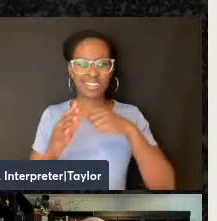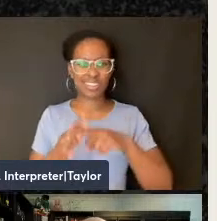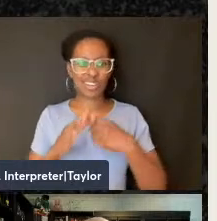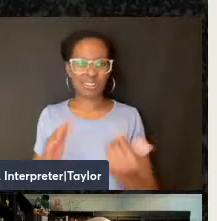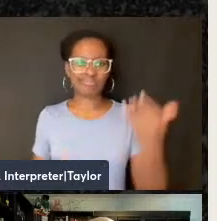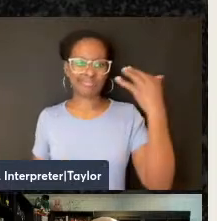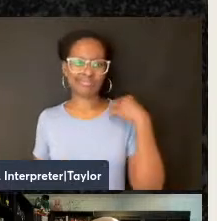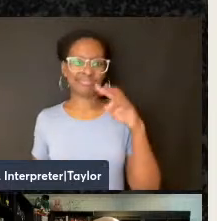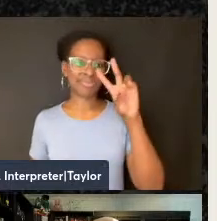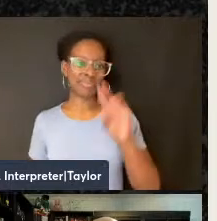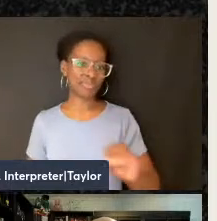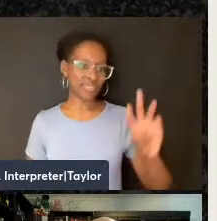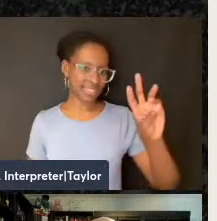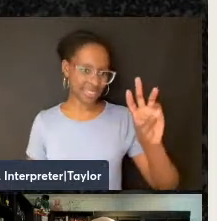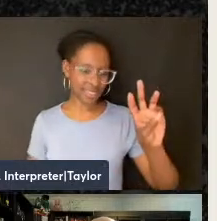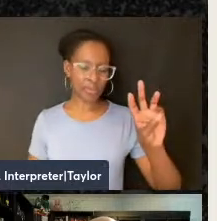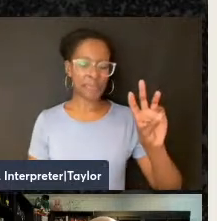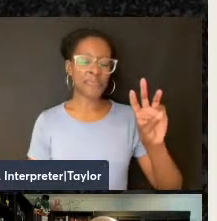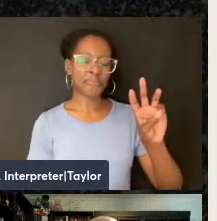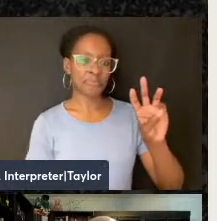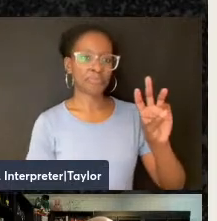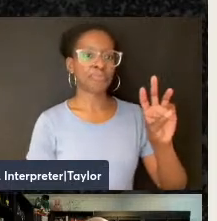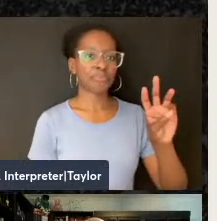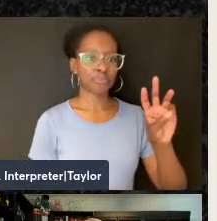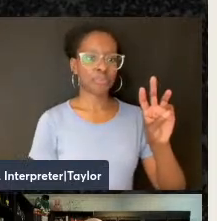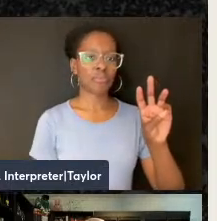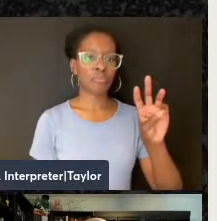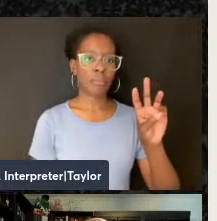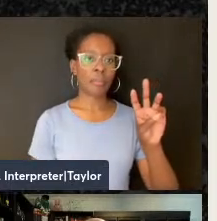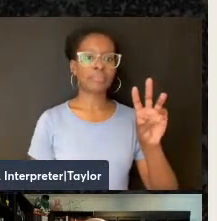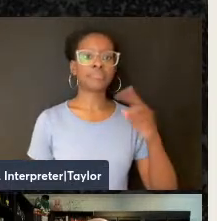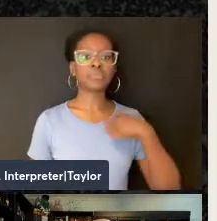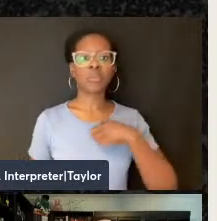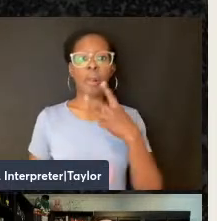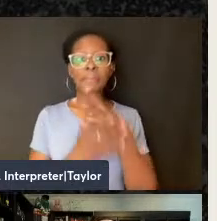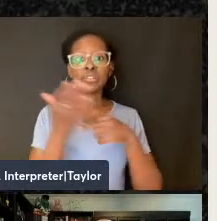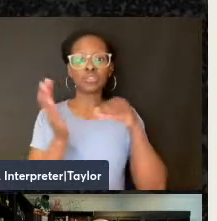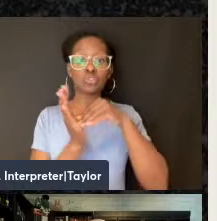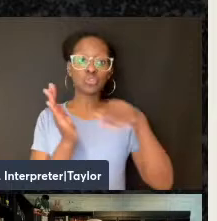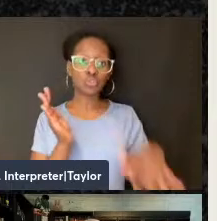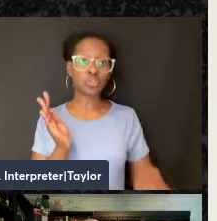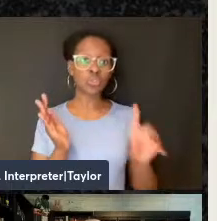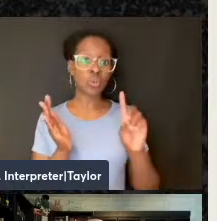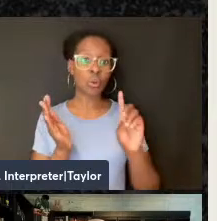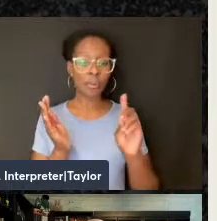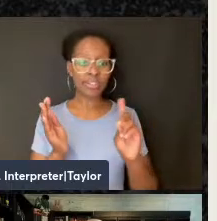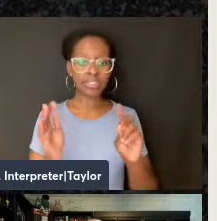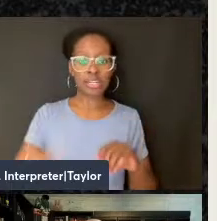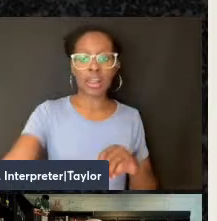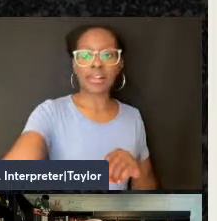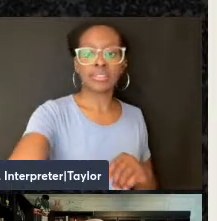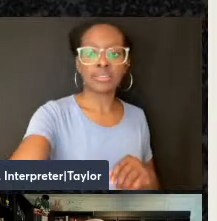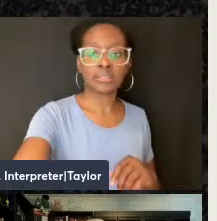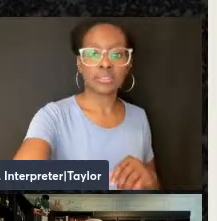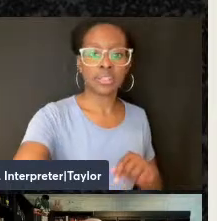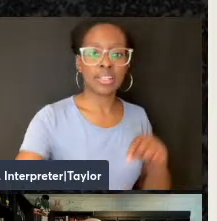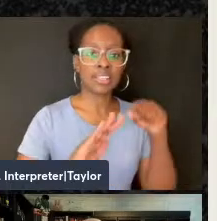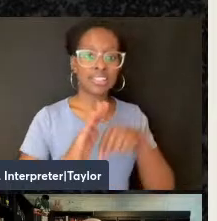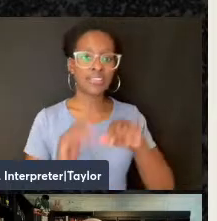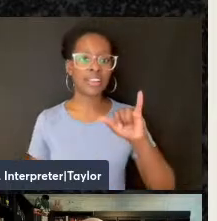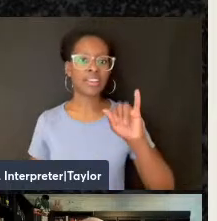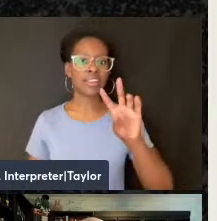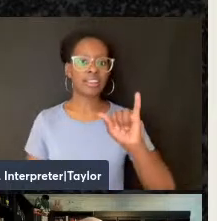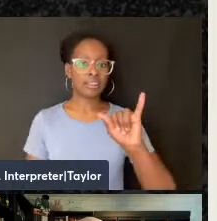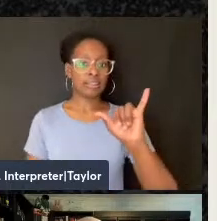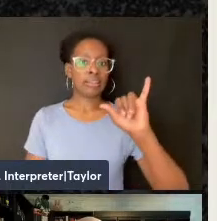students at the intensive Yiddish program at the Yiddish